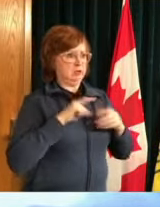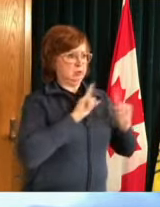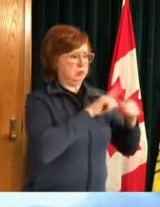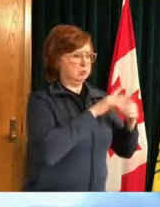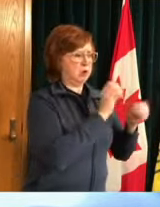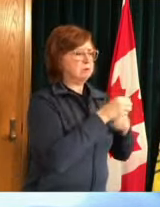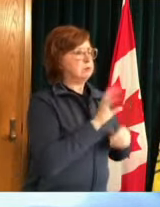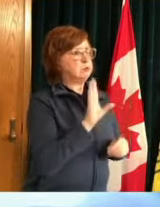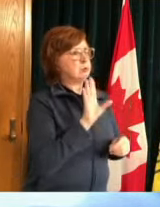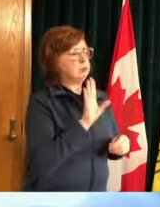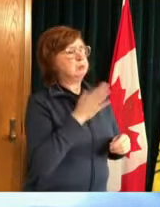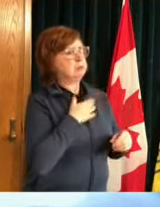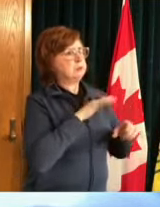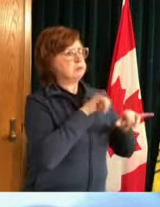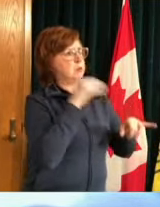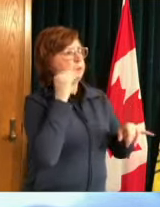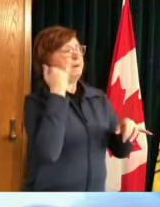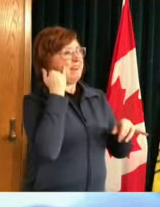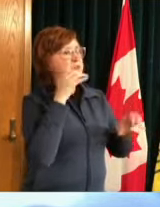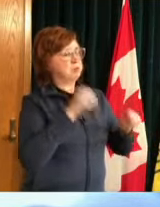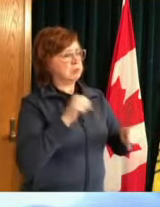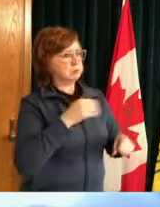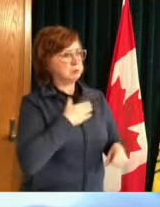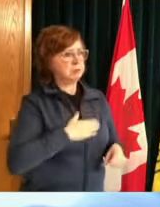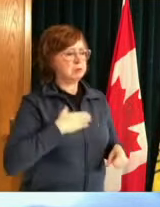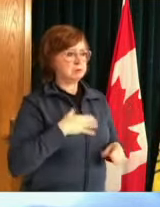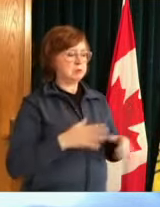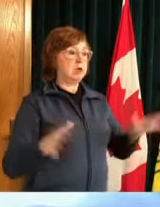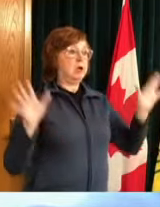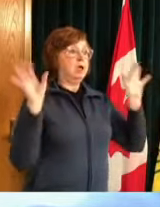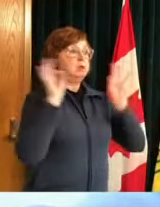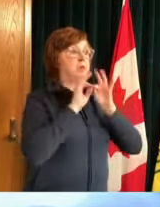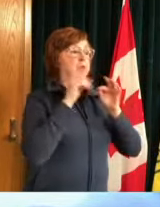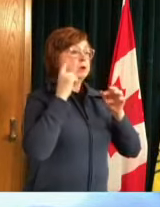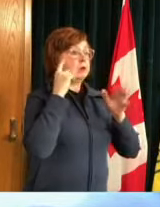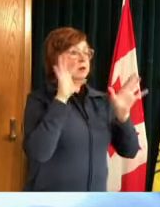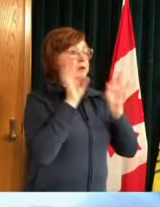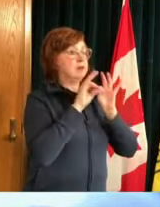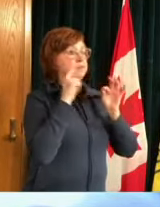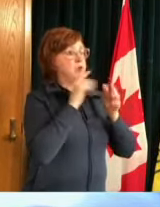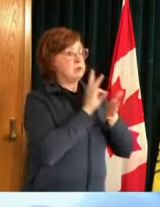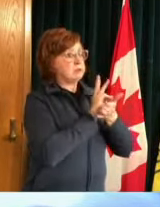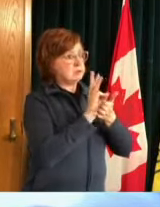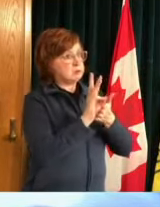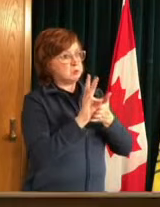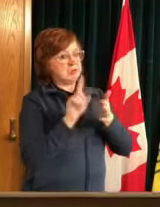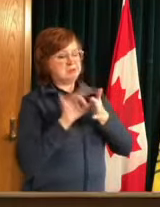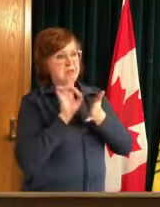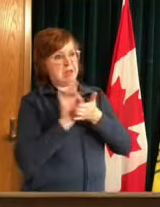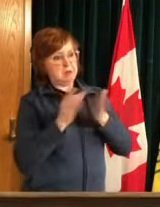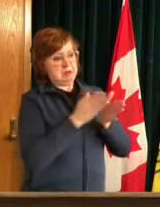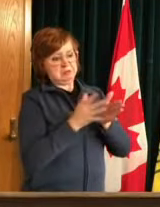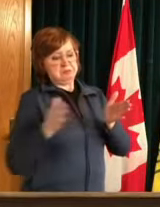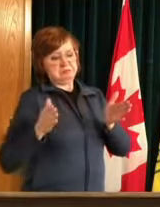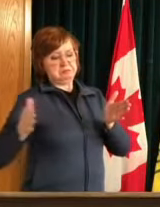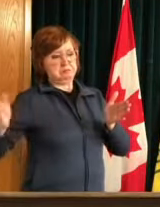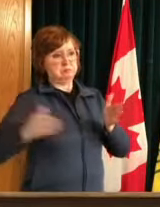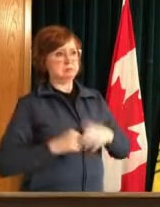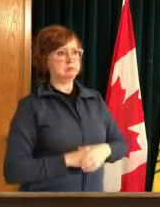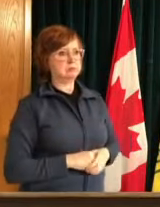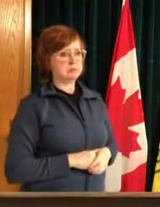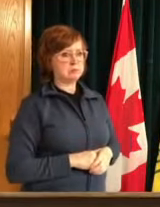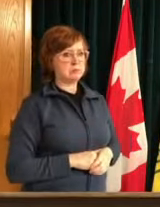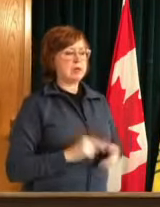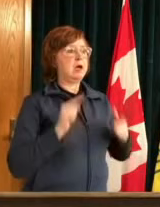uh till such time that we have the bulk of our population 18 and older vaccinated i follow